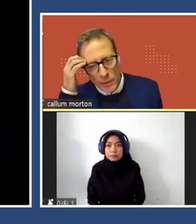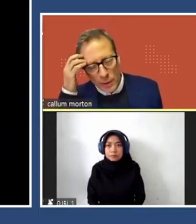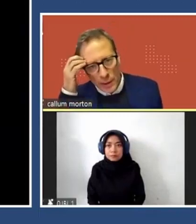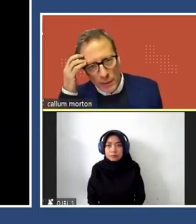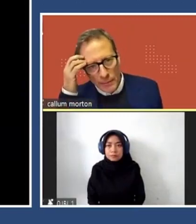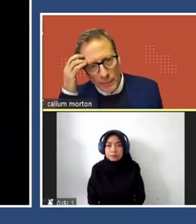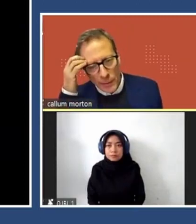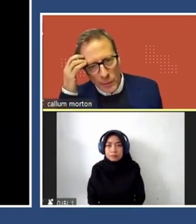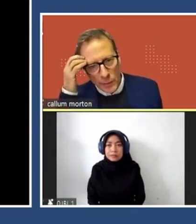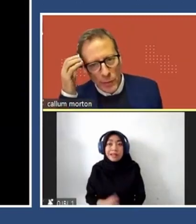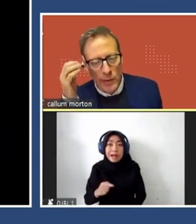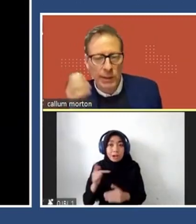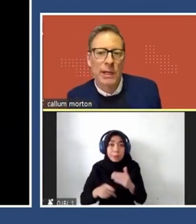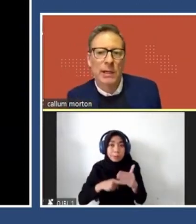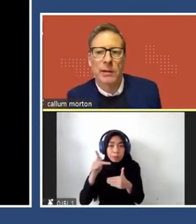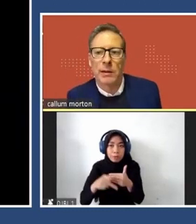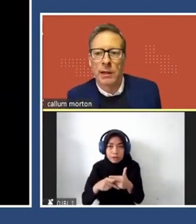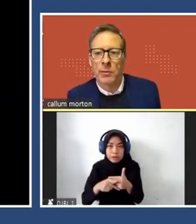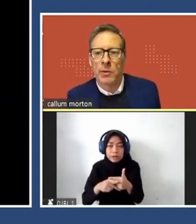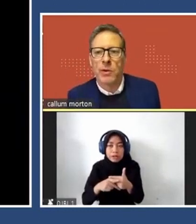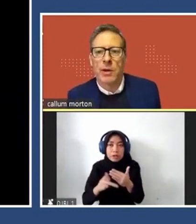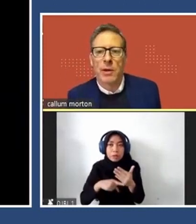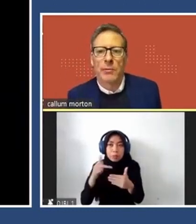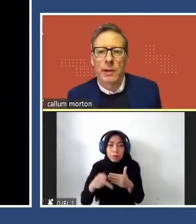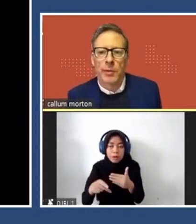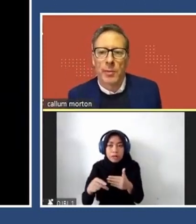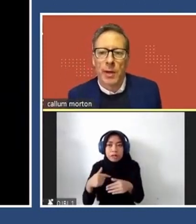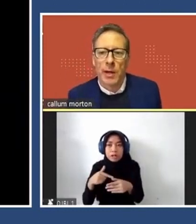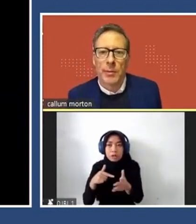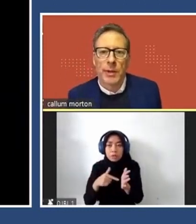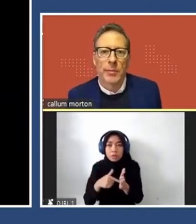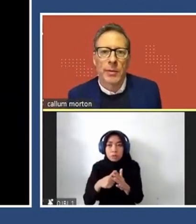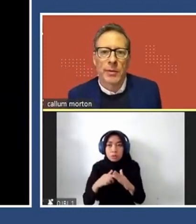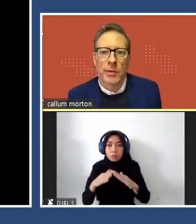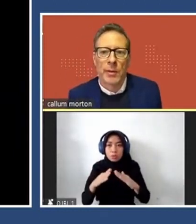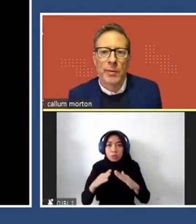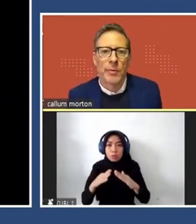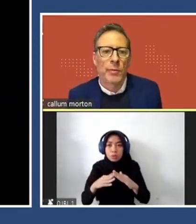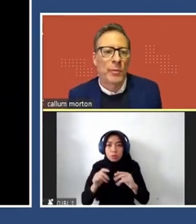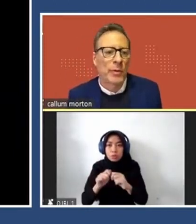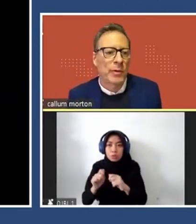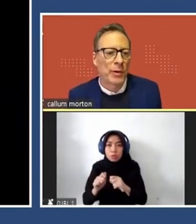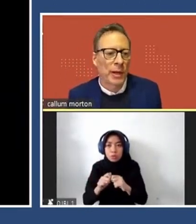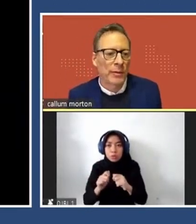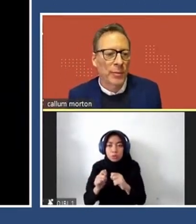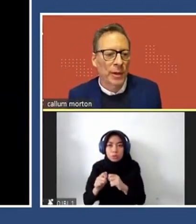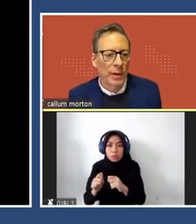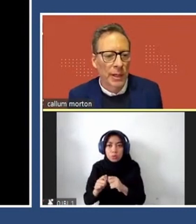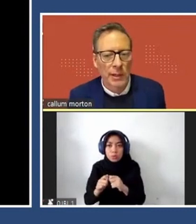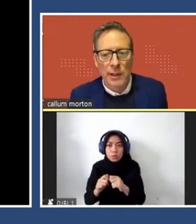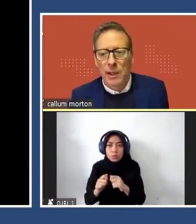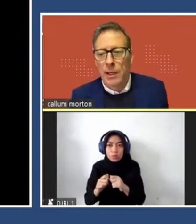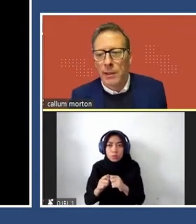this is our bank commission. This was a work we didn't get, which really broke my heart a bit. Sometimes the works you